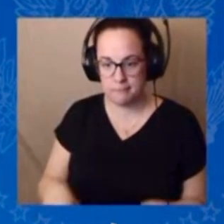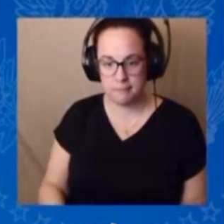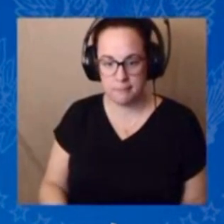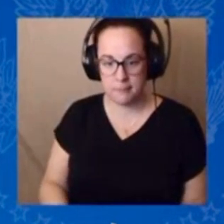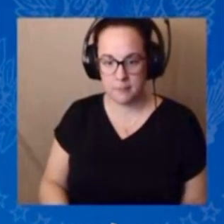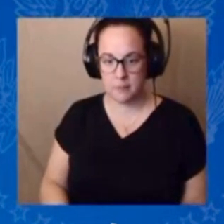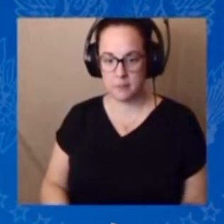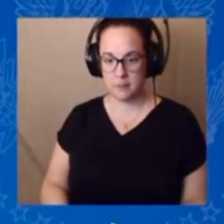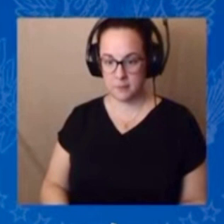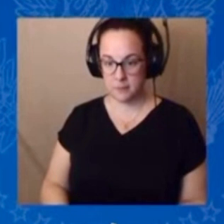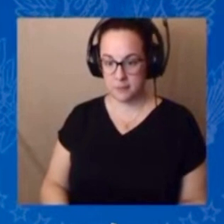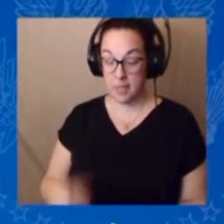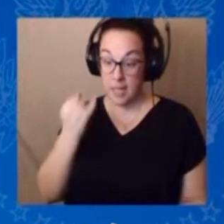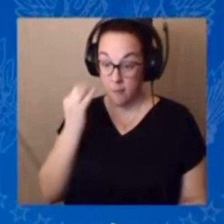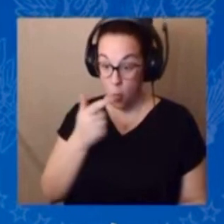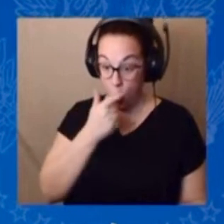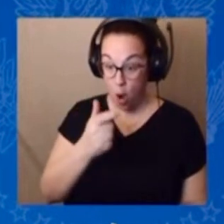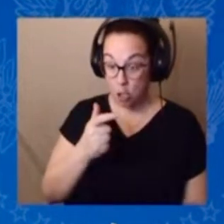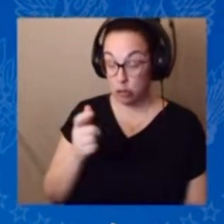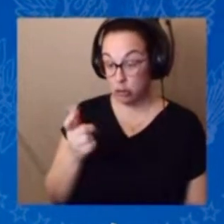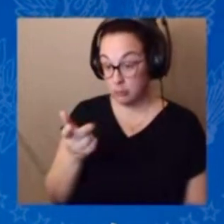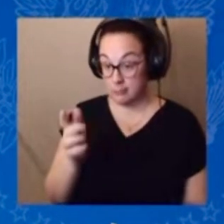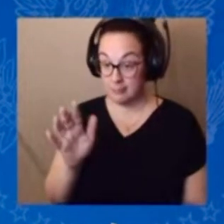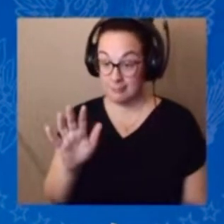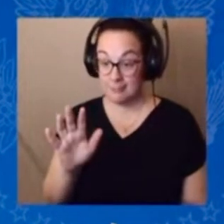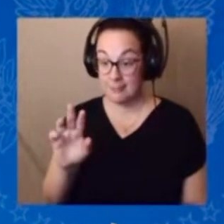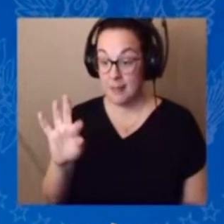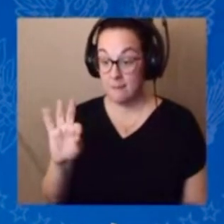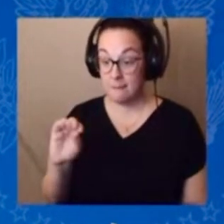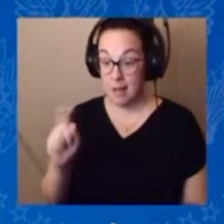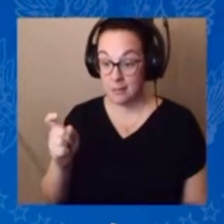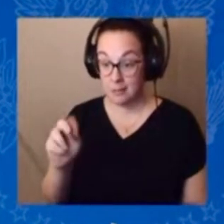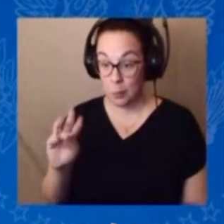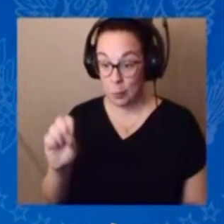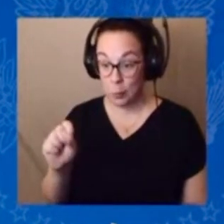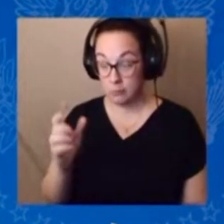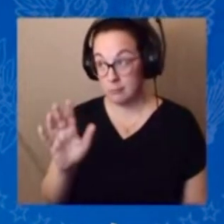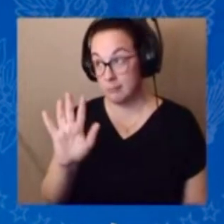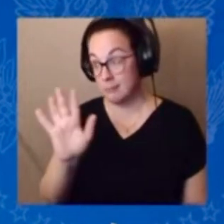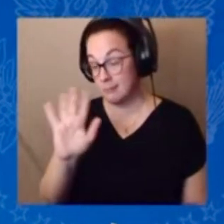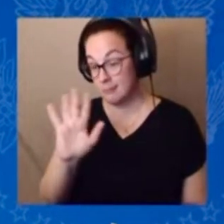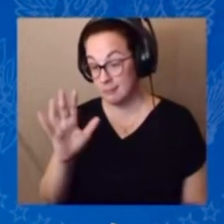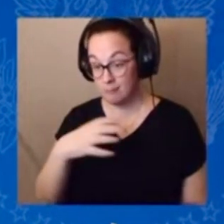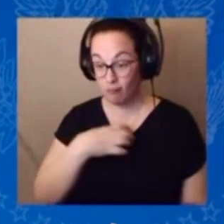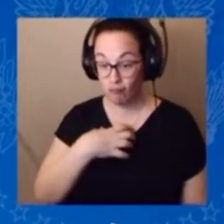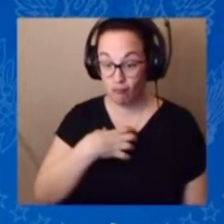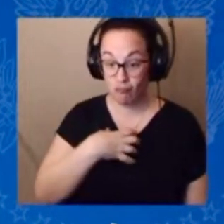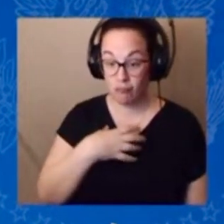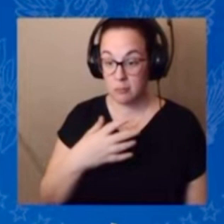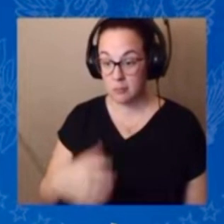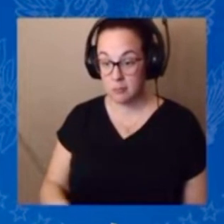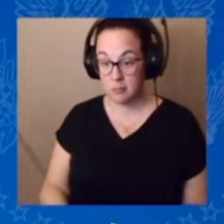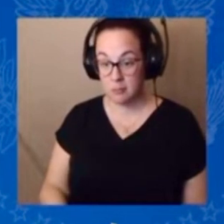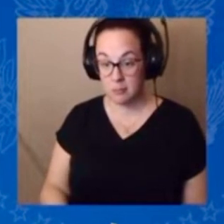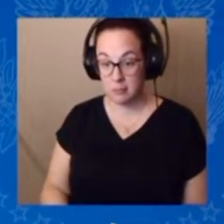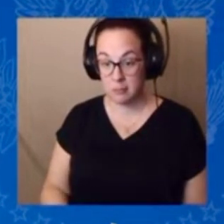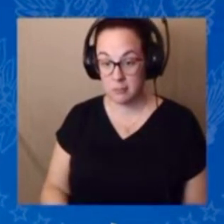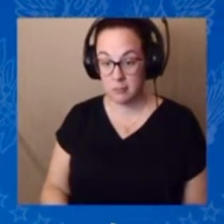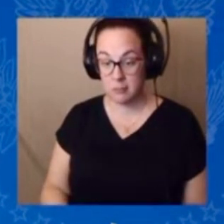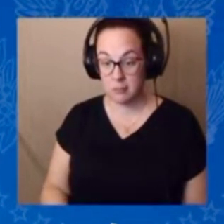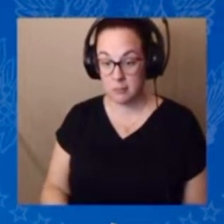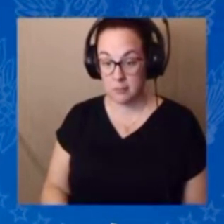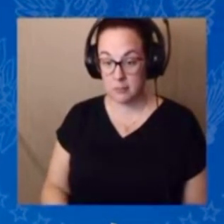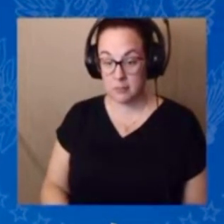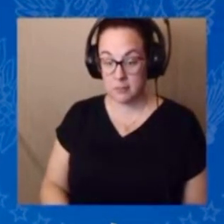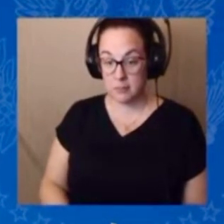Fox, you hear them talk. Big Farmer increased the deficit, the cost of the taxpayers by